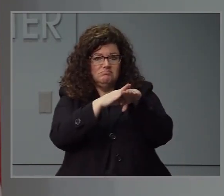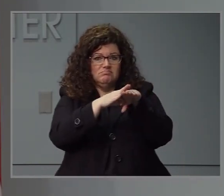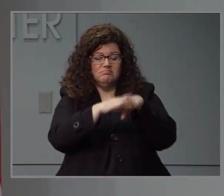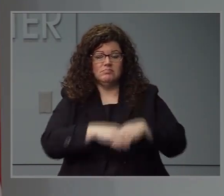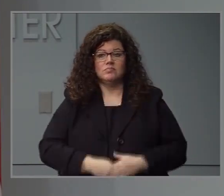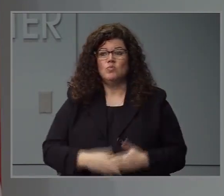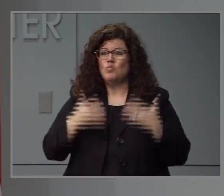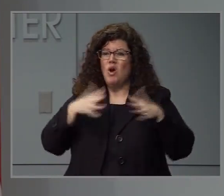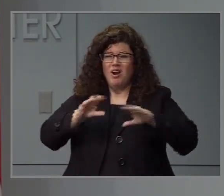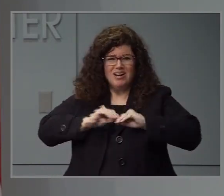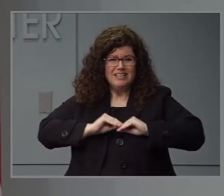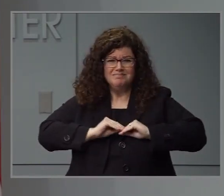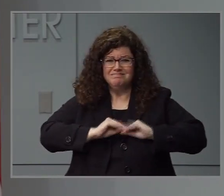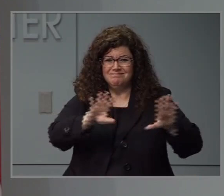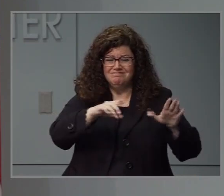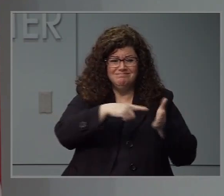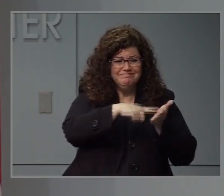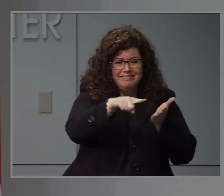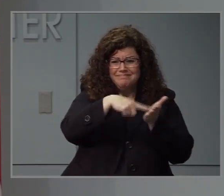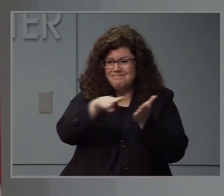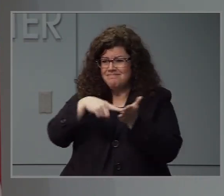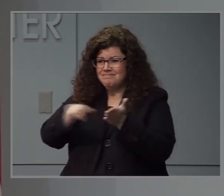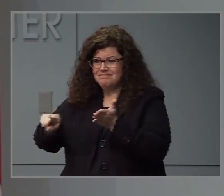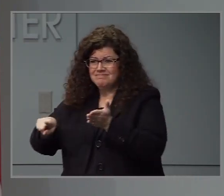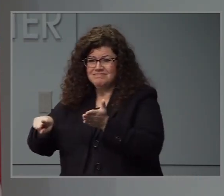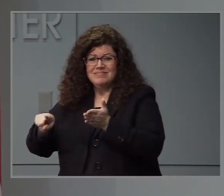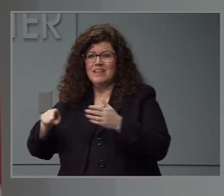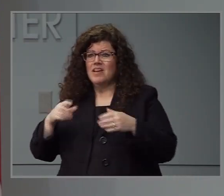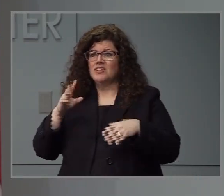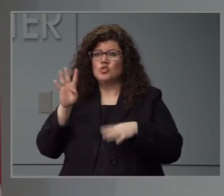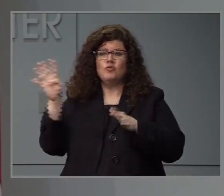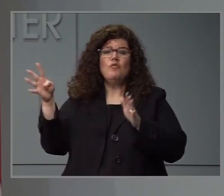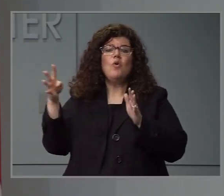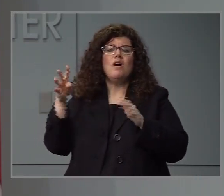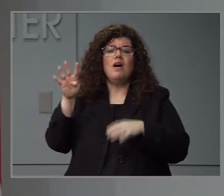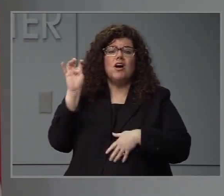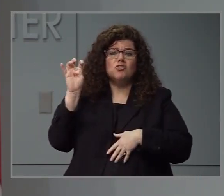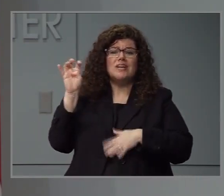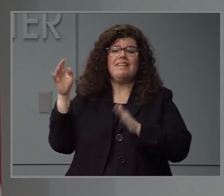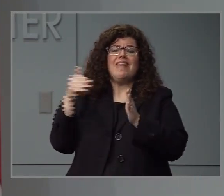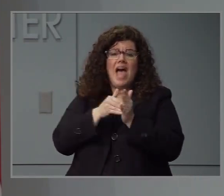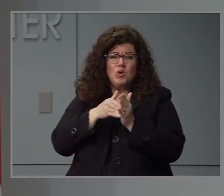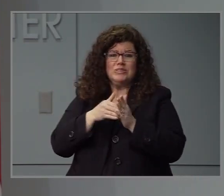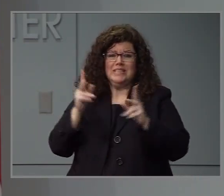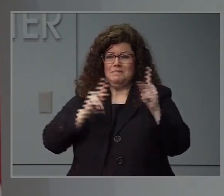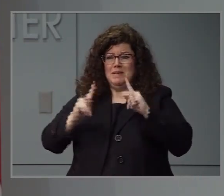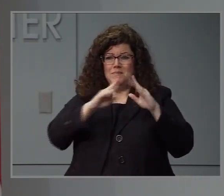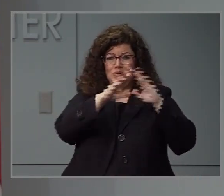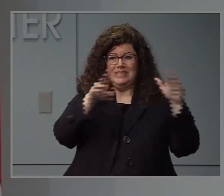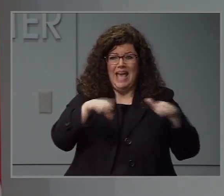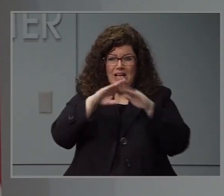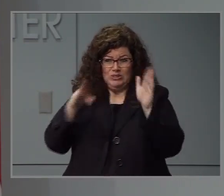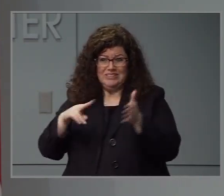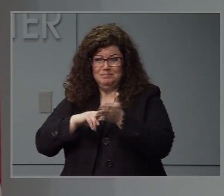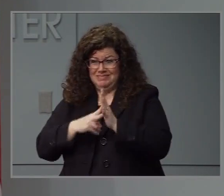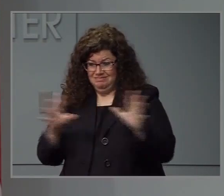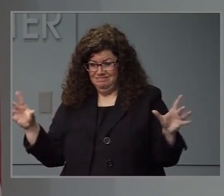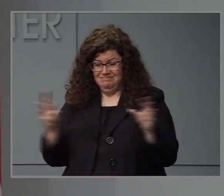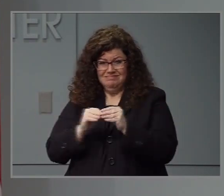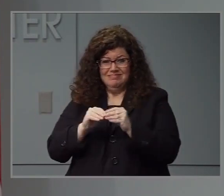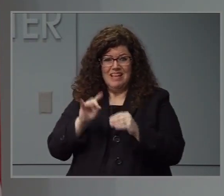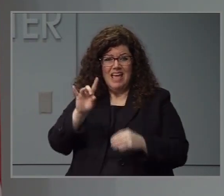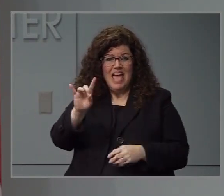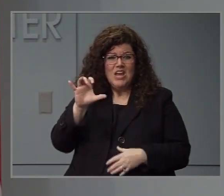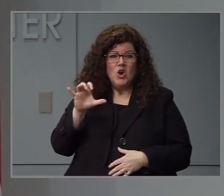$75 million in benefits to 400,000 households that accounted for 850